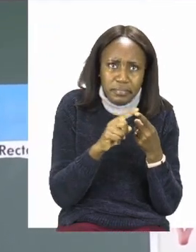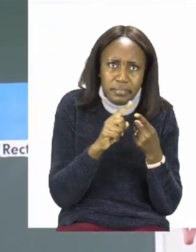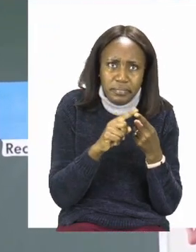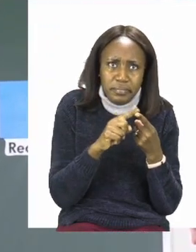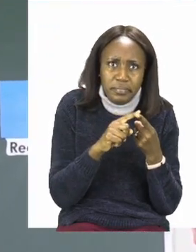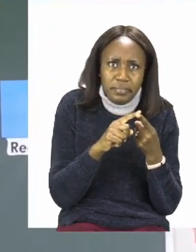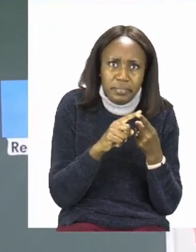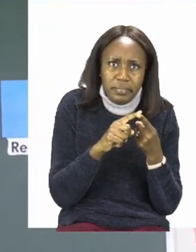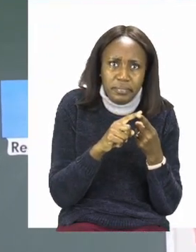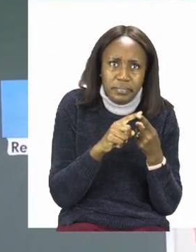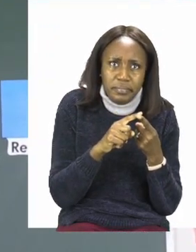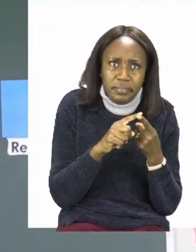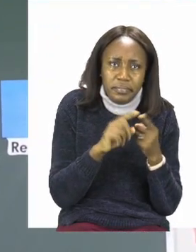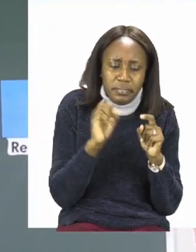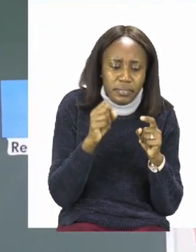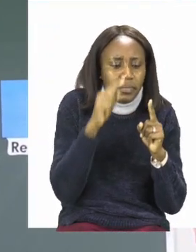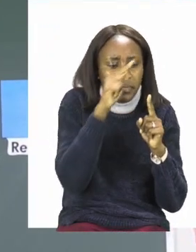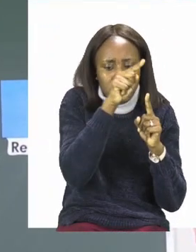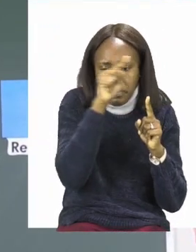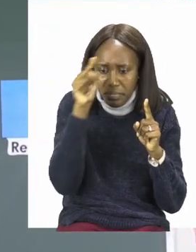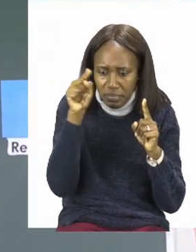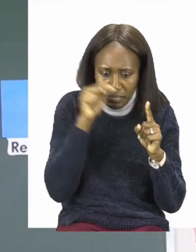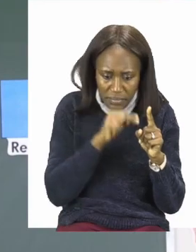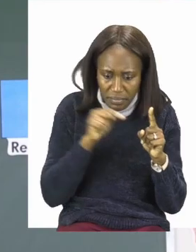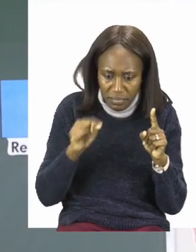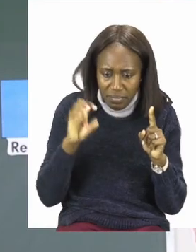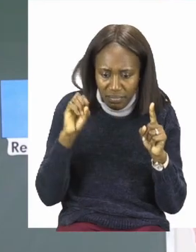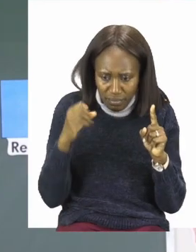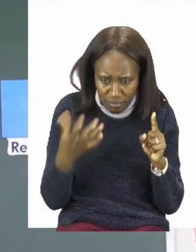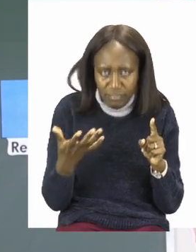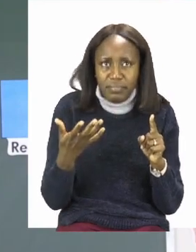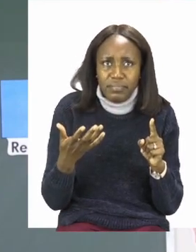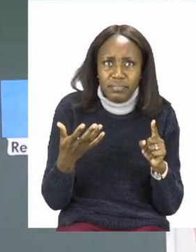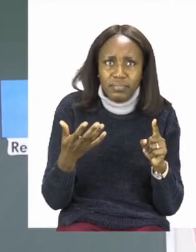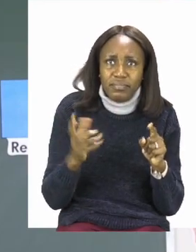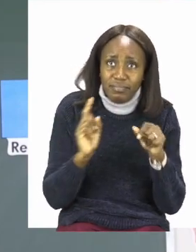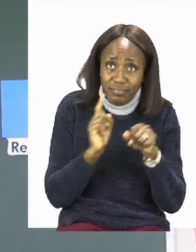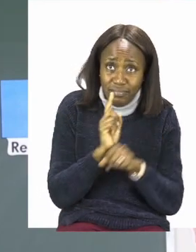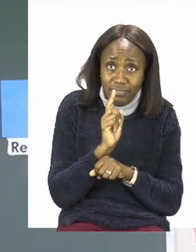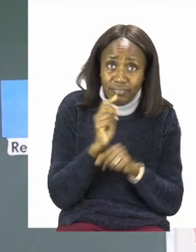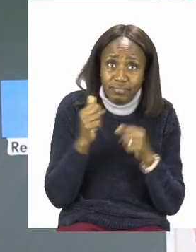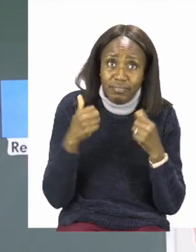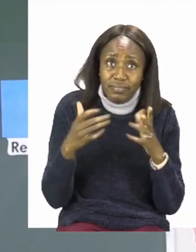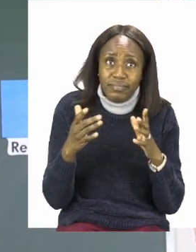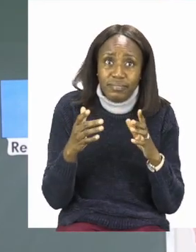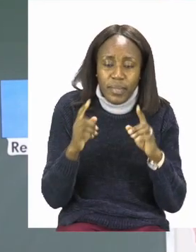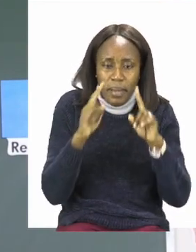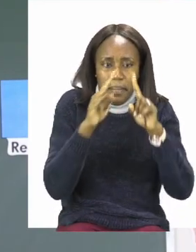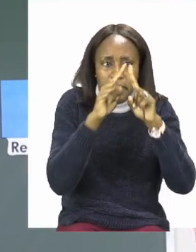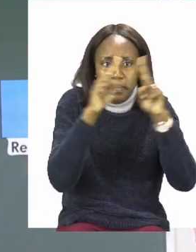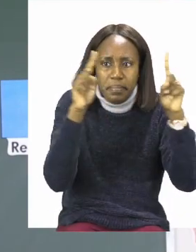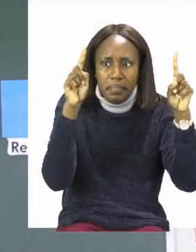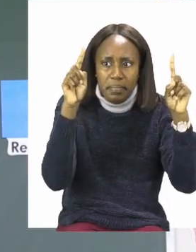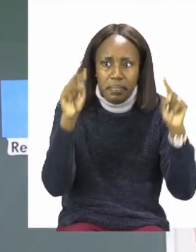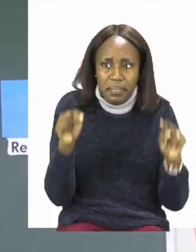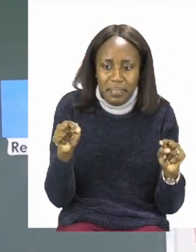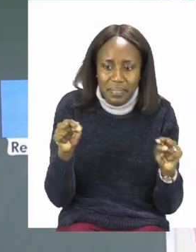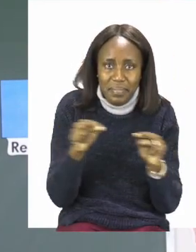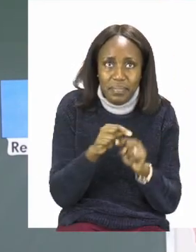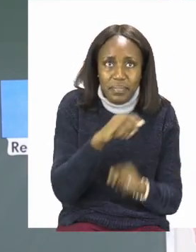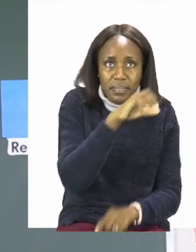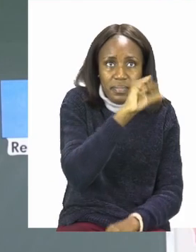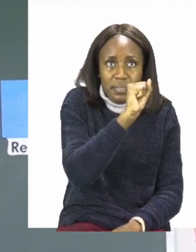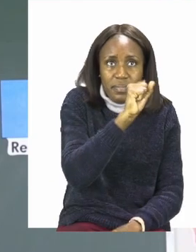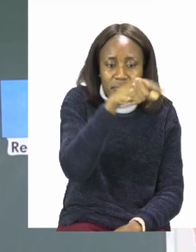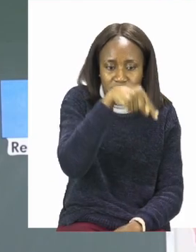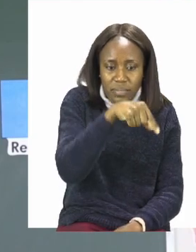to the corners and the sides. So we are going to start with the name. The first shape we can see is called